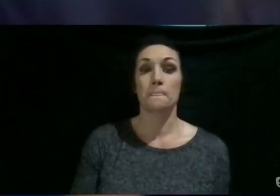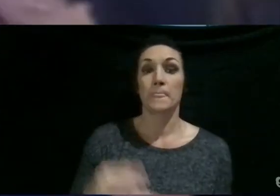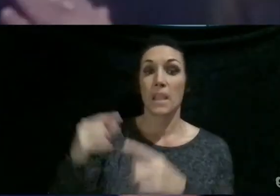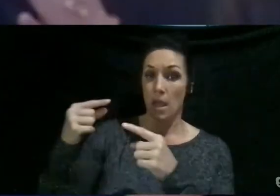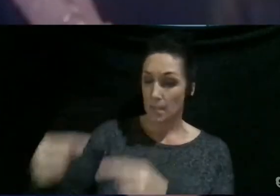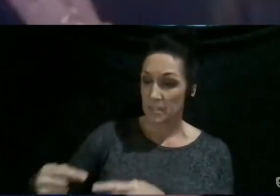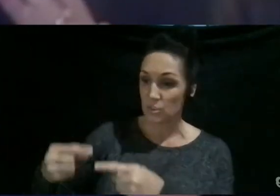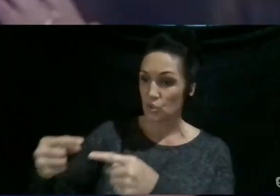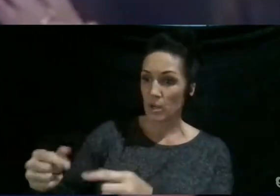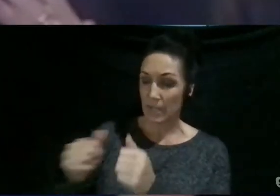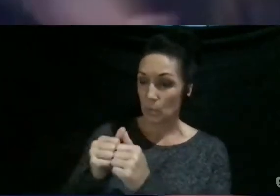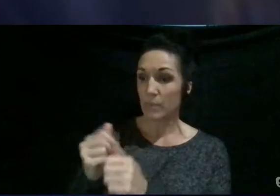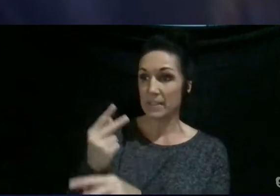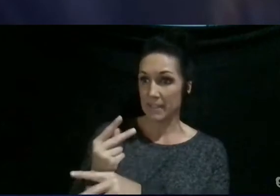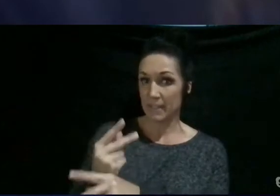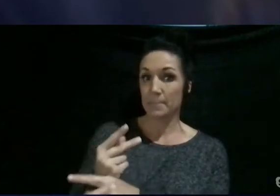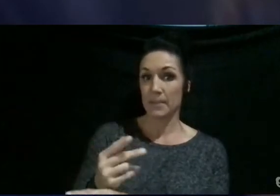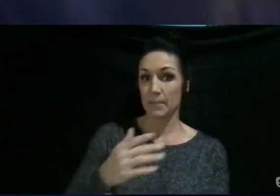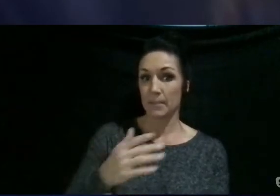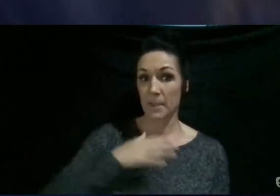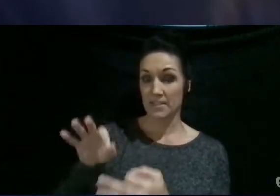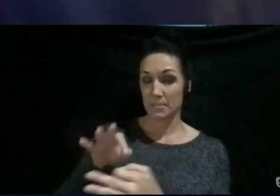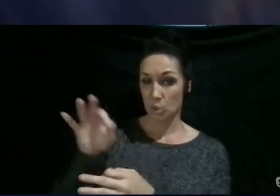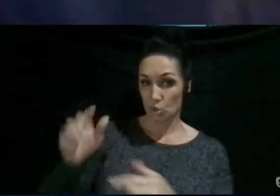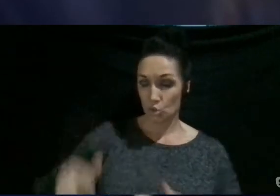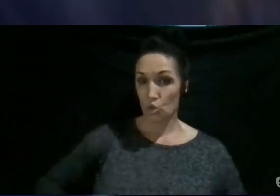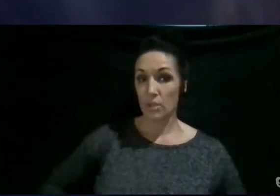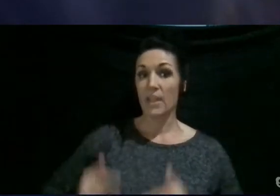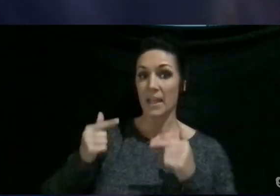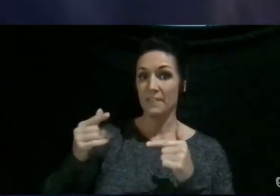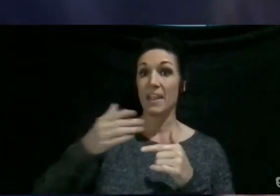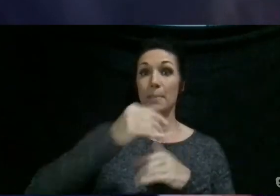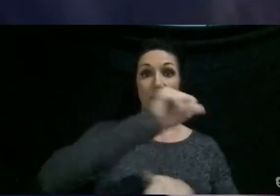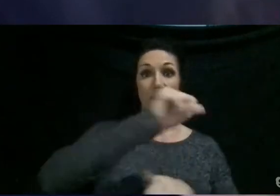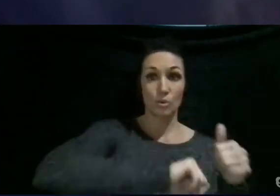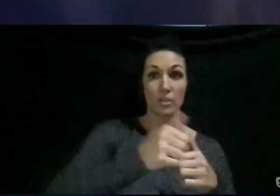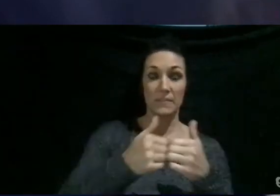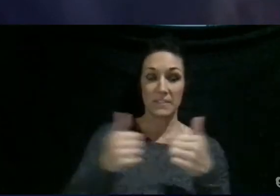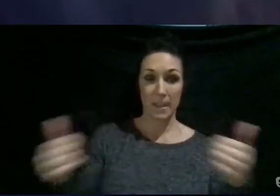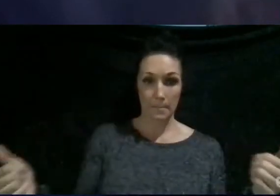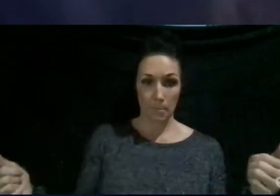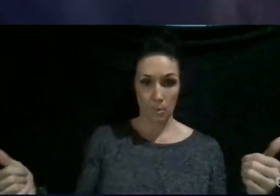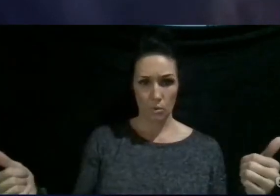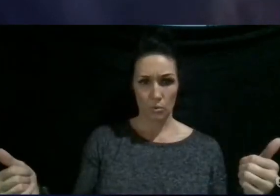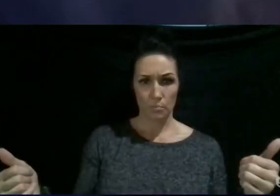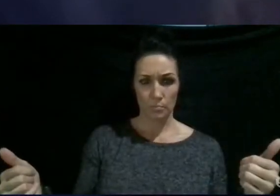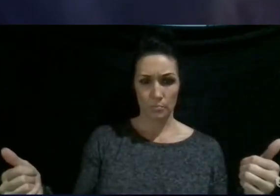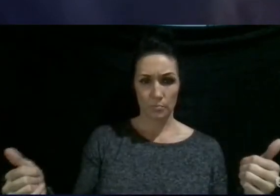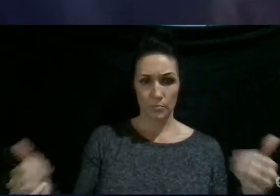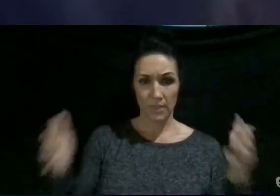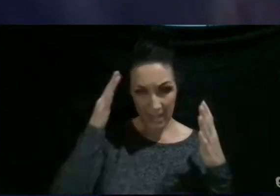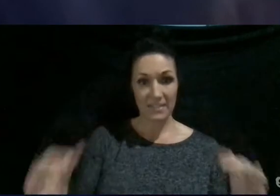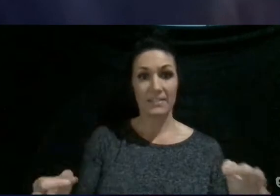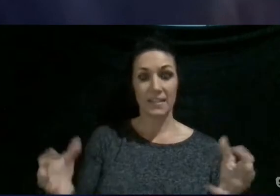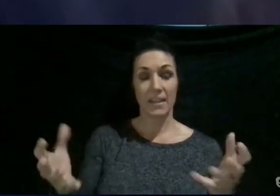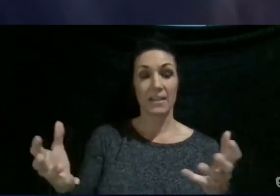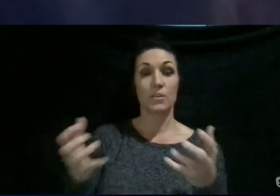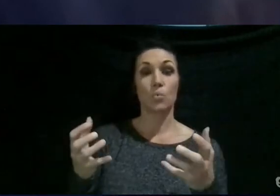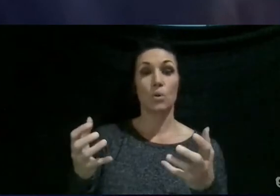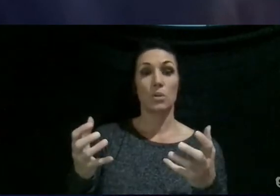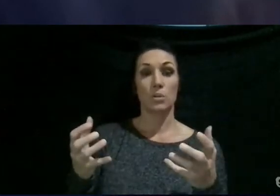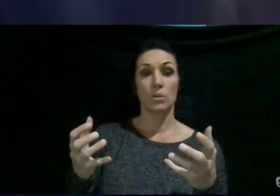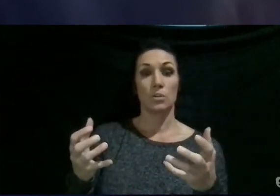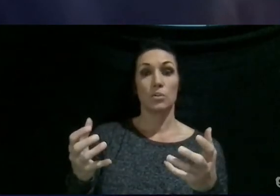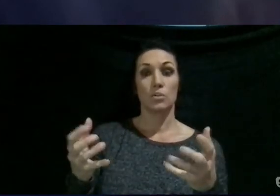with keeping my spiritual life and my social life separate, and I decided that I wanted to intertwine them.